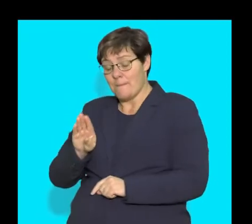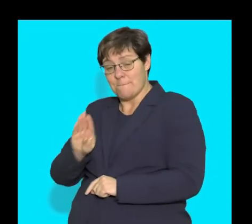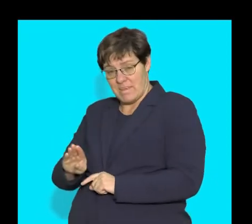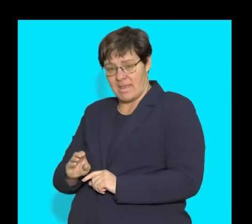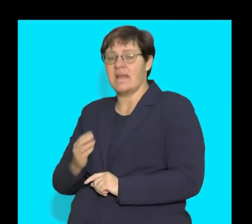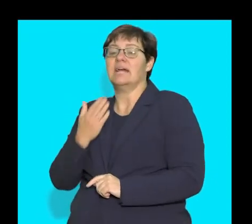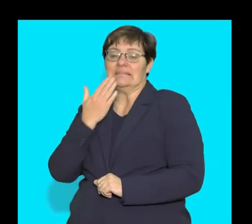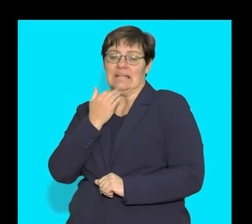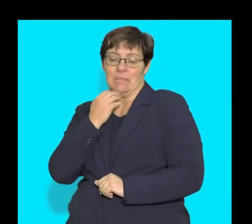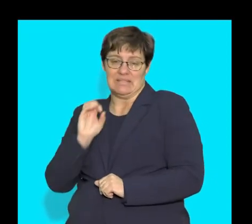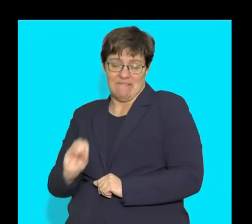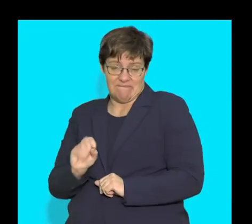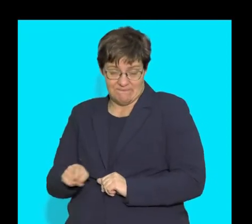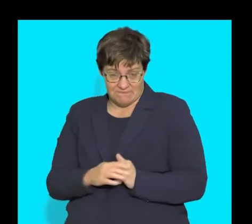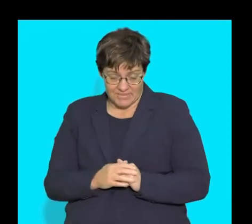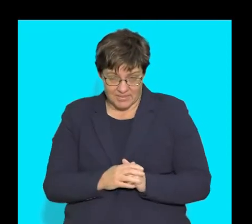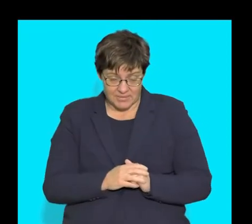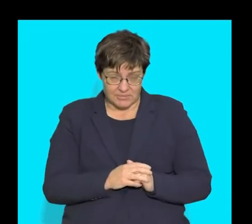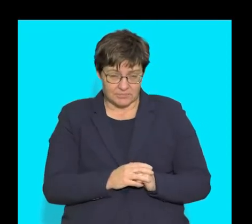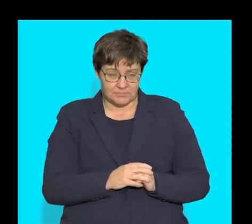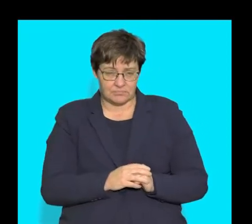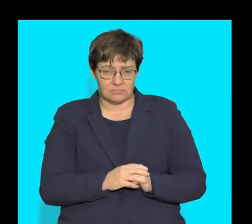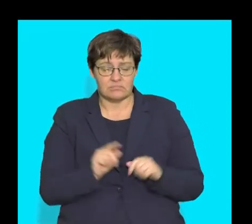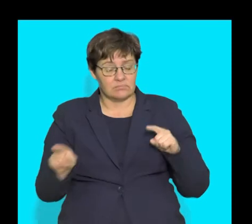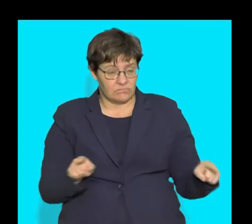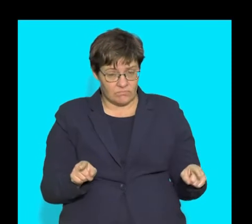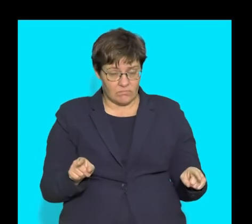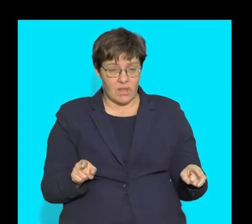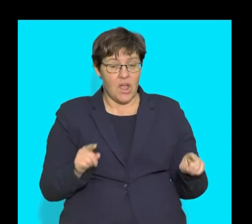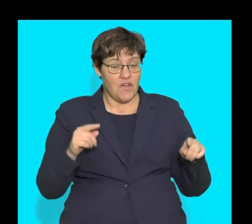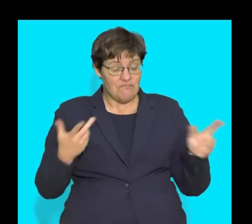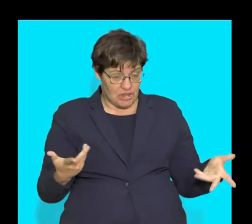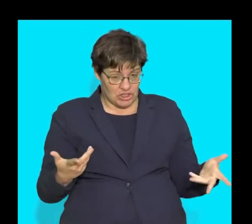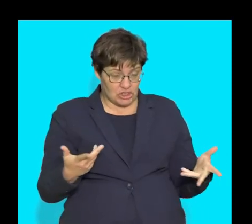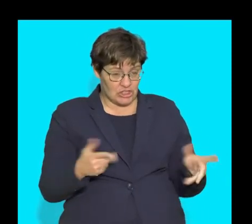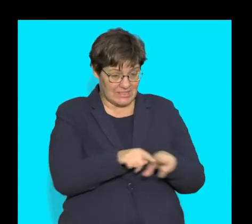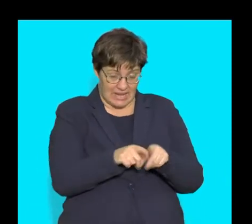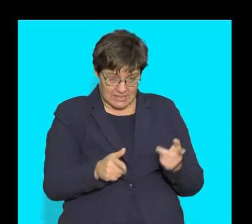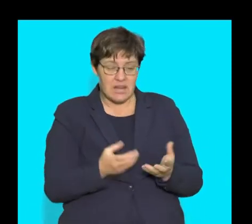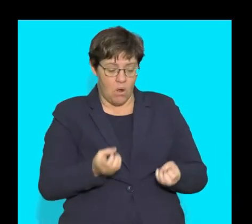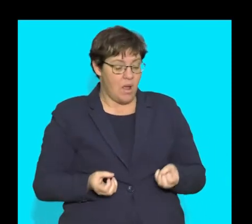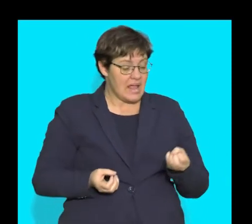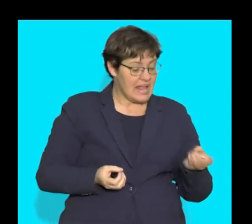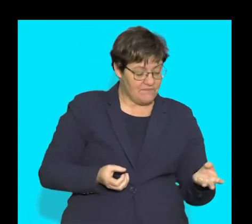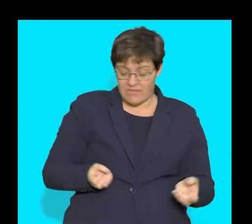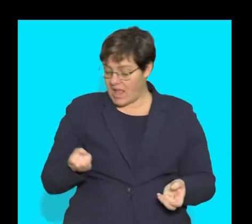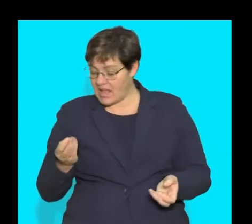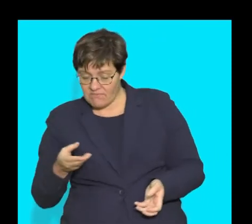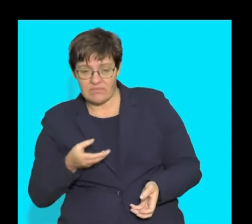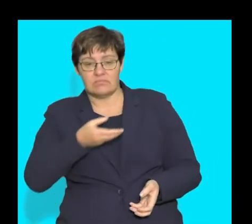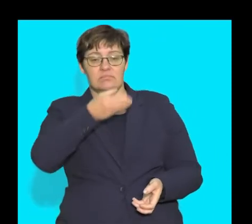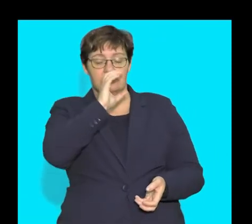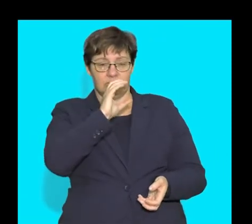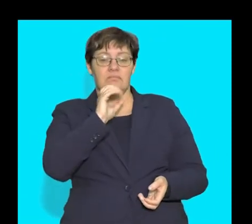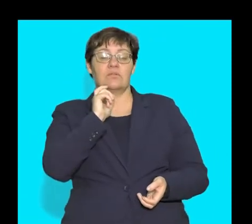person B, a person affected with diabetes, were then both given a fixed or a known amount of glucose solution.